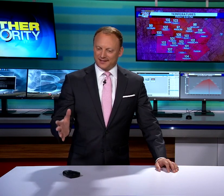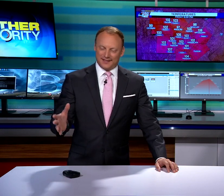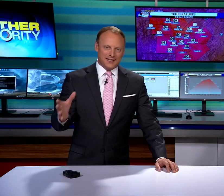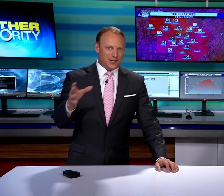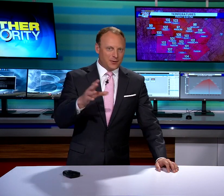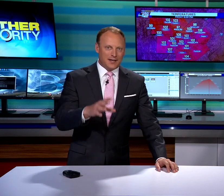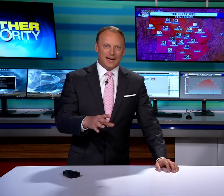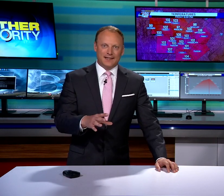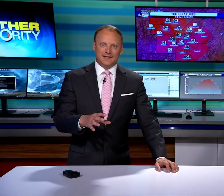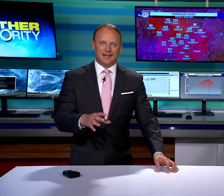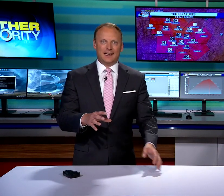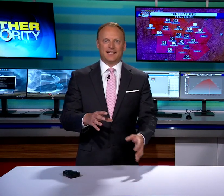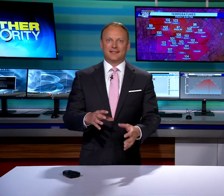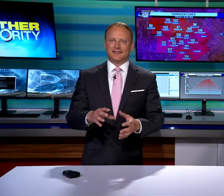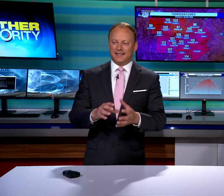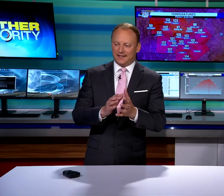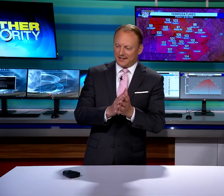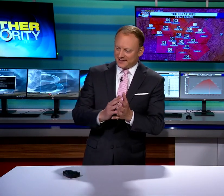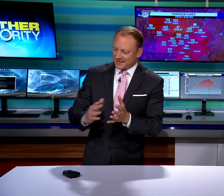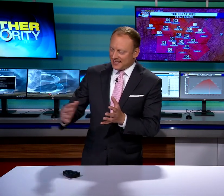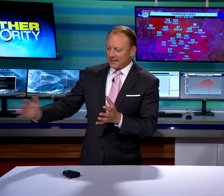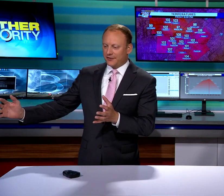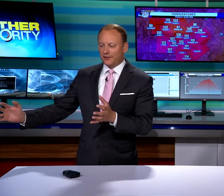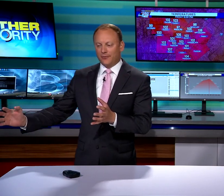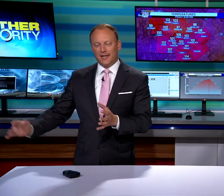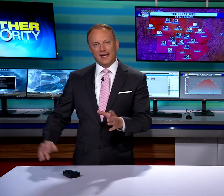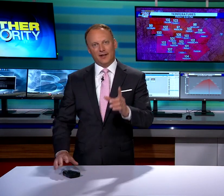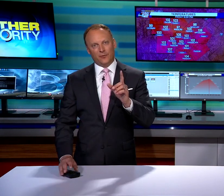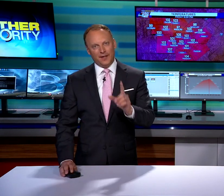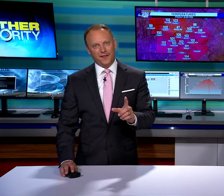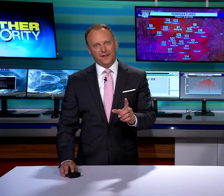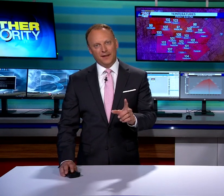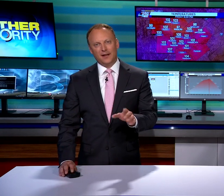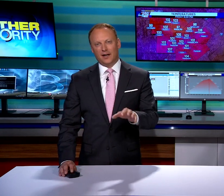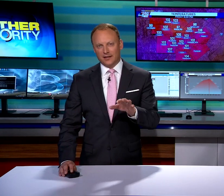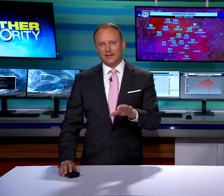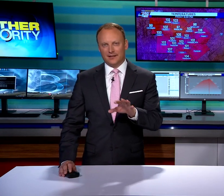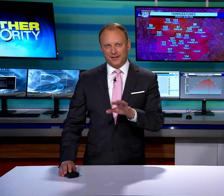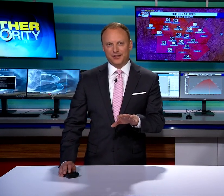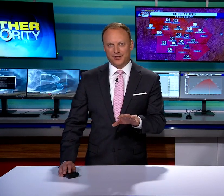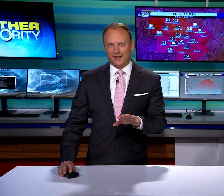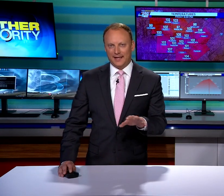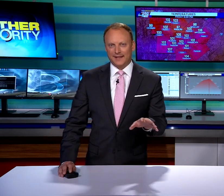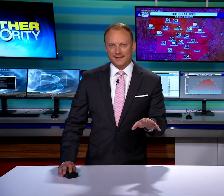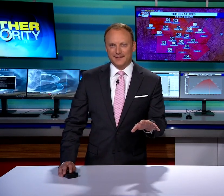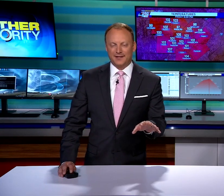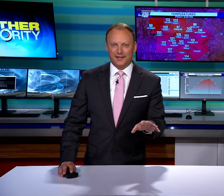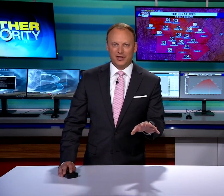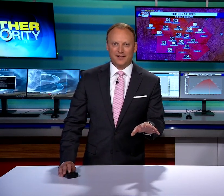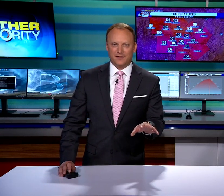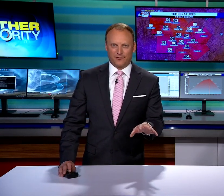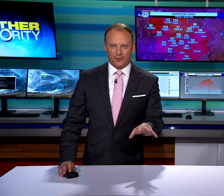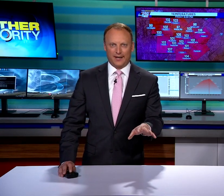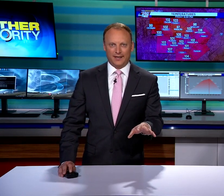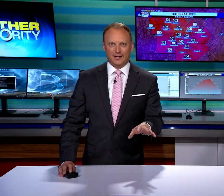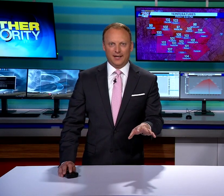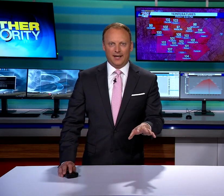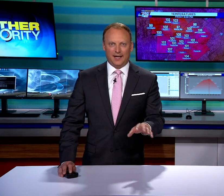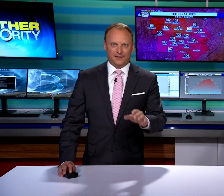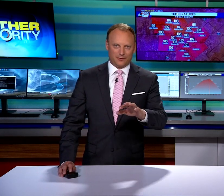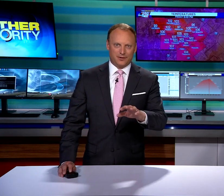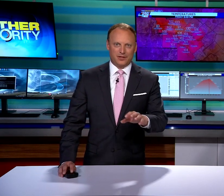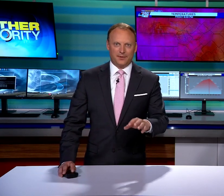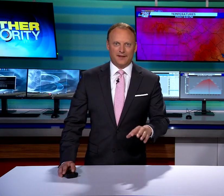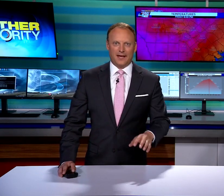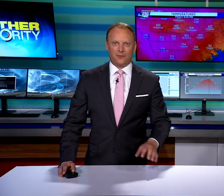So basically, take what we had today and then extend it through the weekend with a little addition, and that's a slight chance of rain.